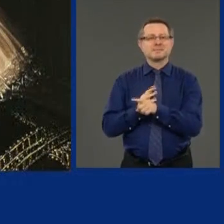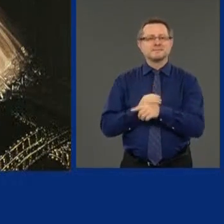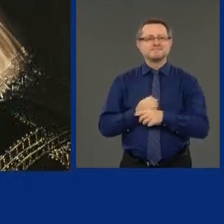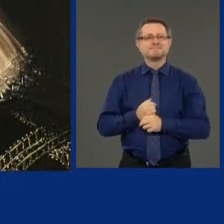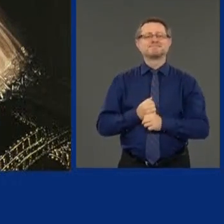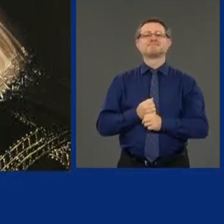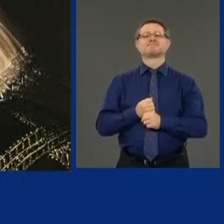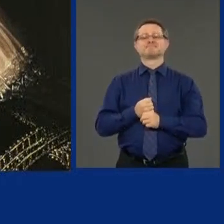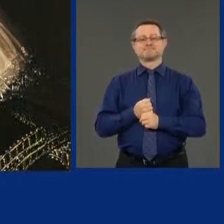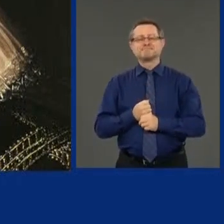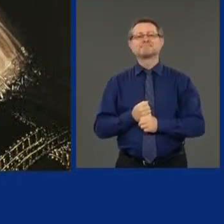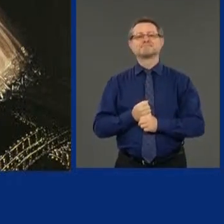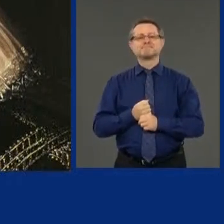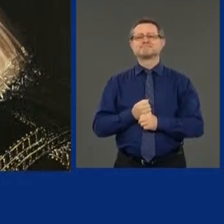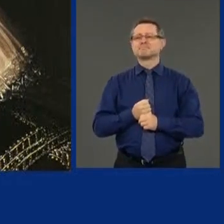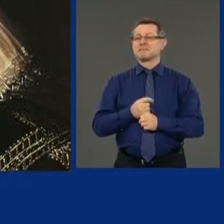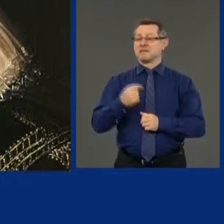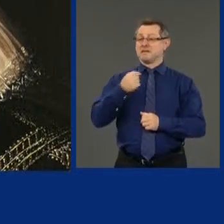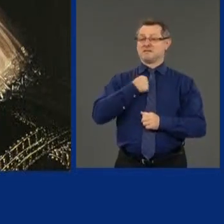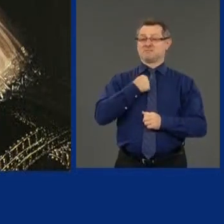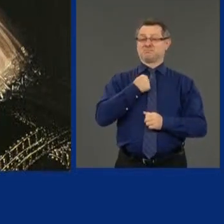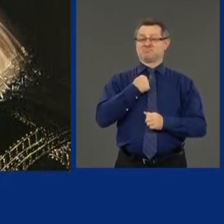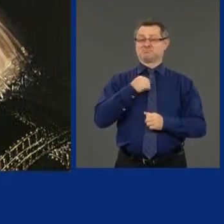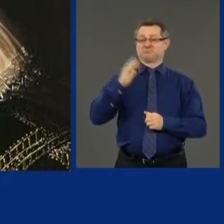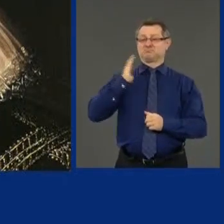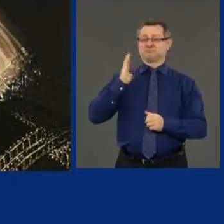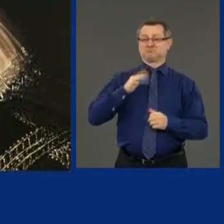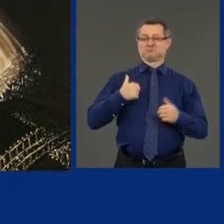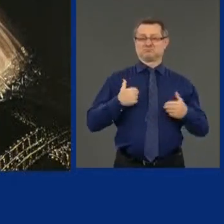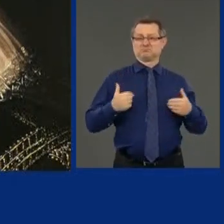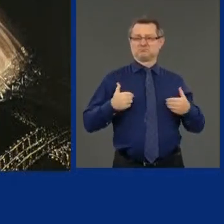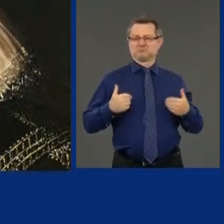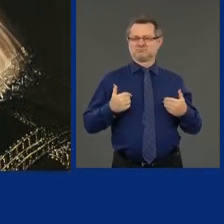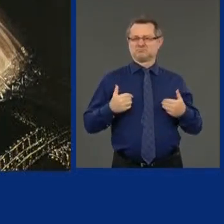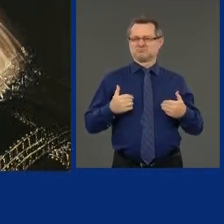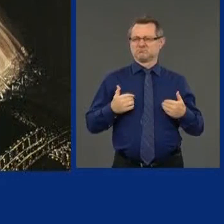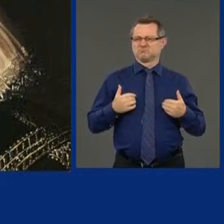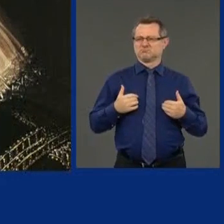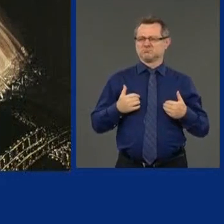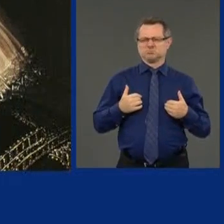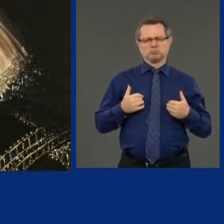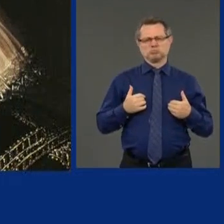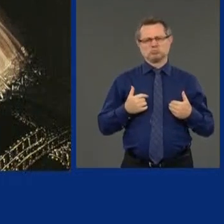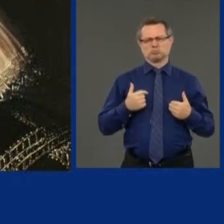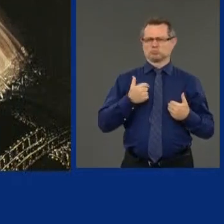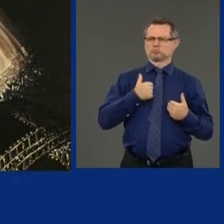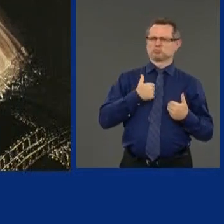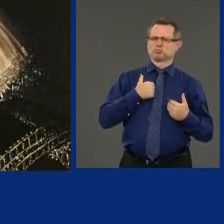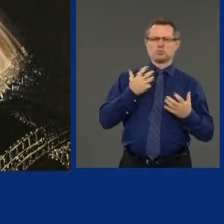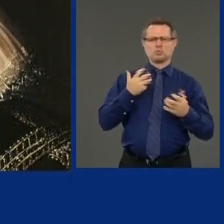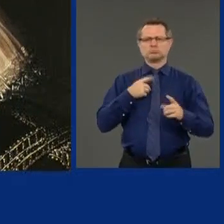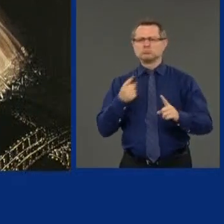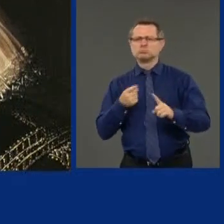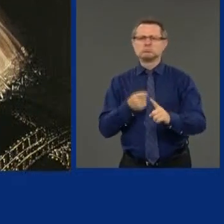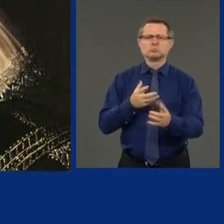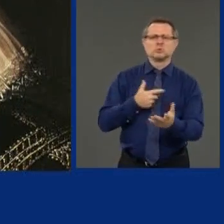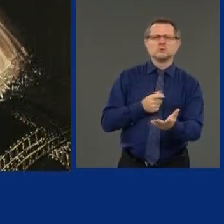When I was a young man, I was very anxious to cut to the chase and